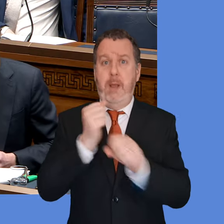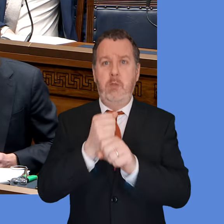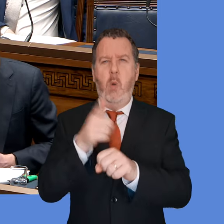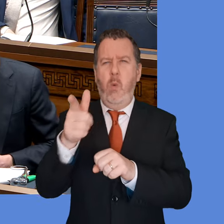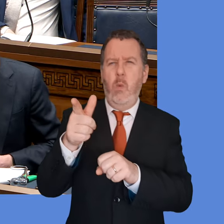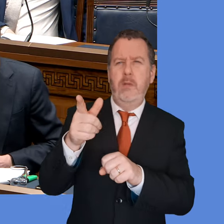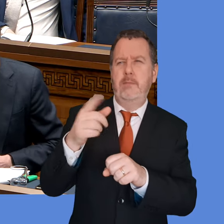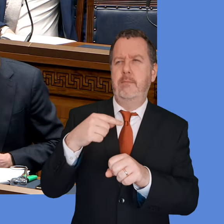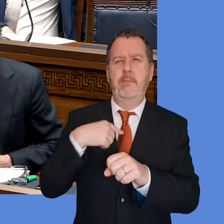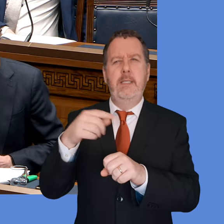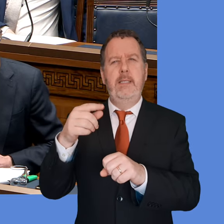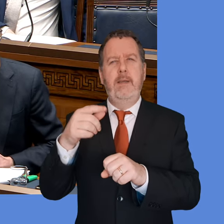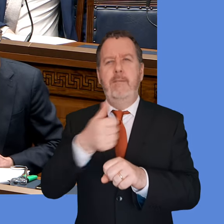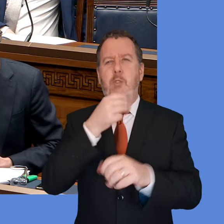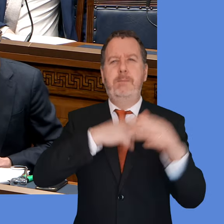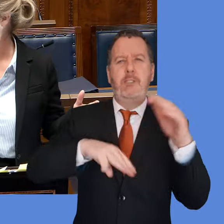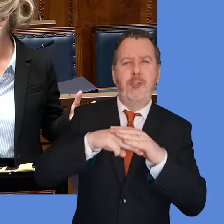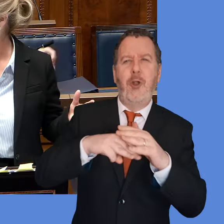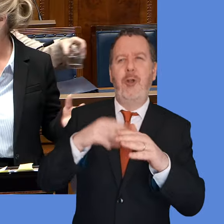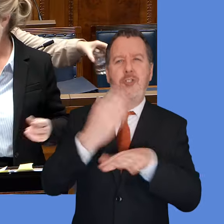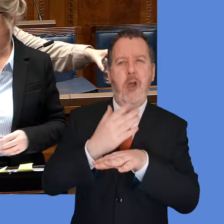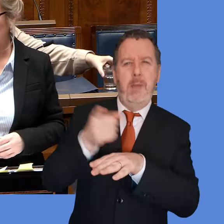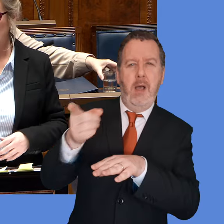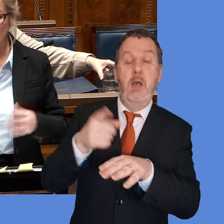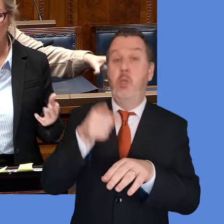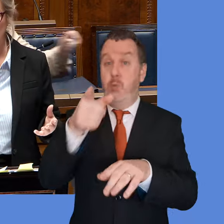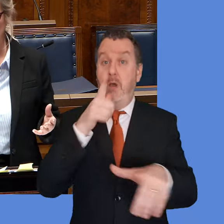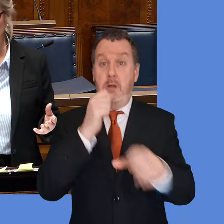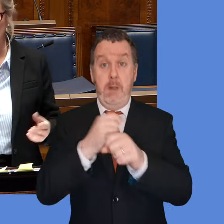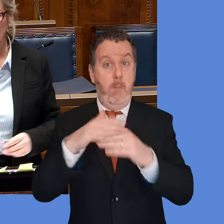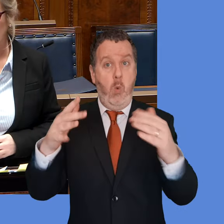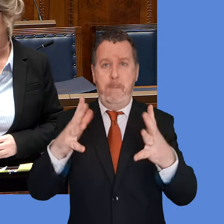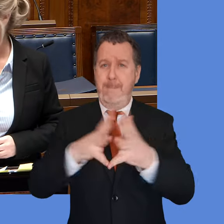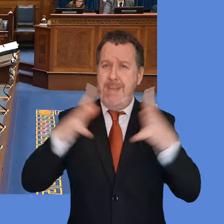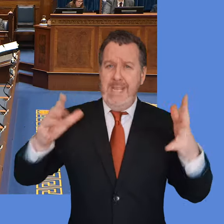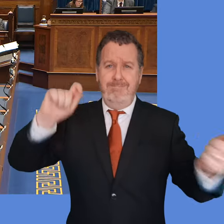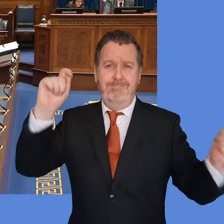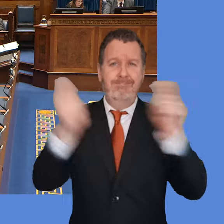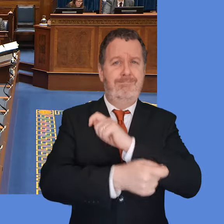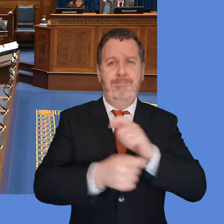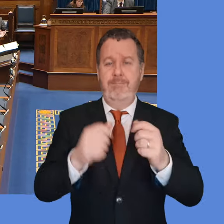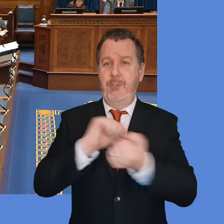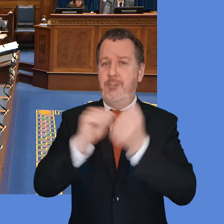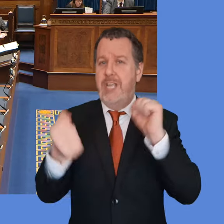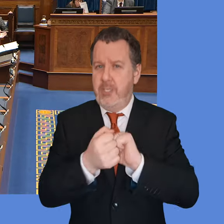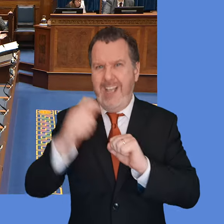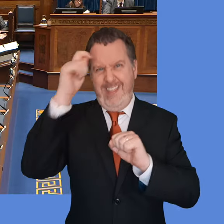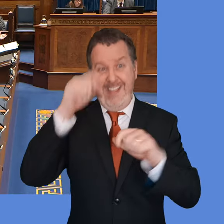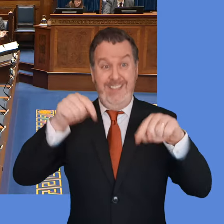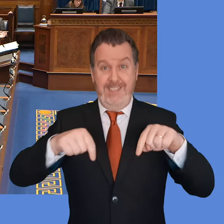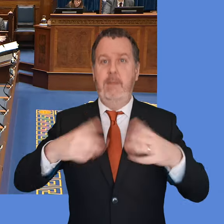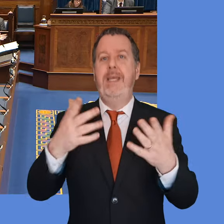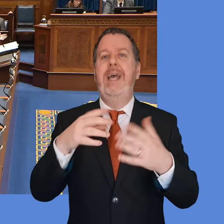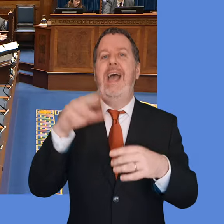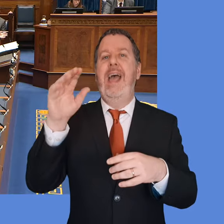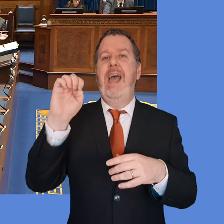can say that this is much bigger than the Executive Office, because what you're referring to is actually fundamental change. I think the best place for